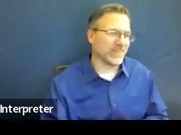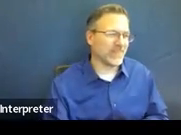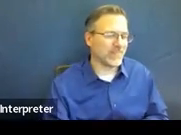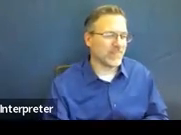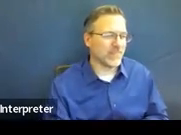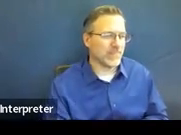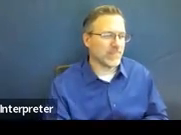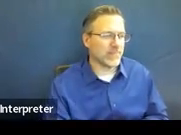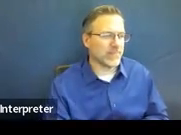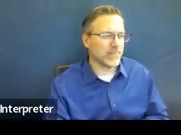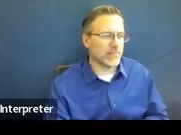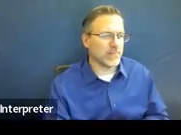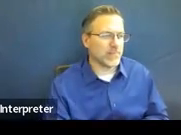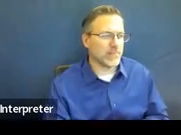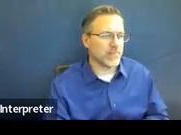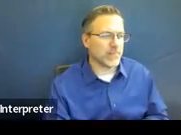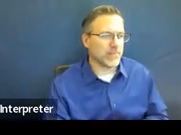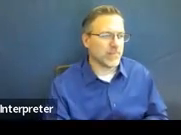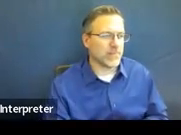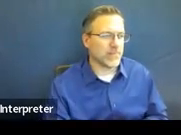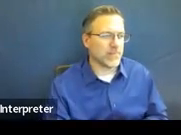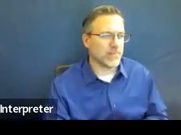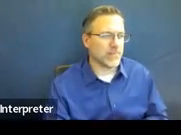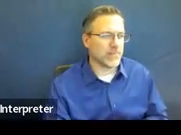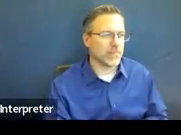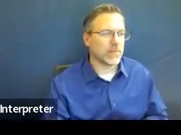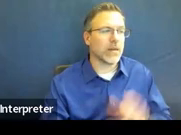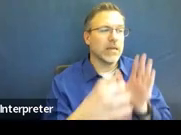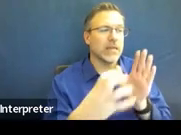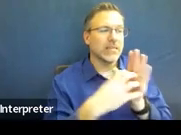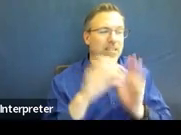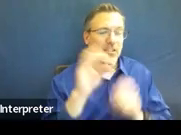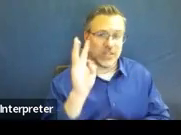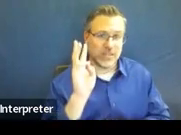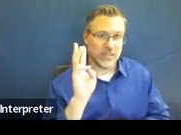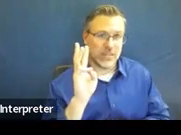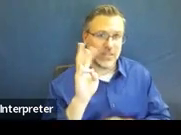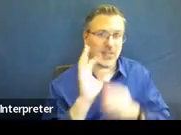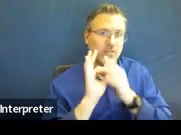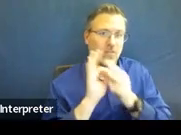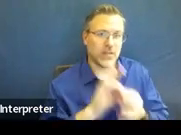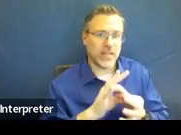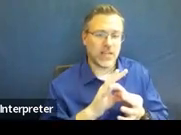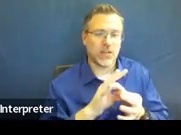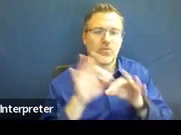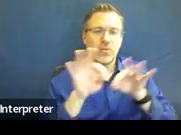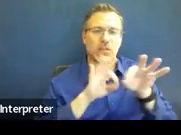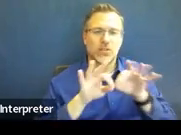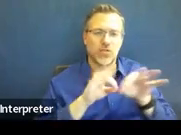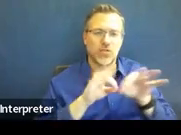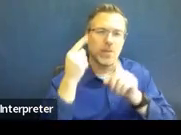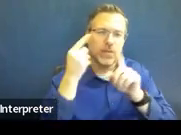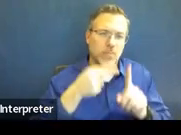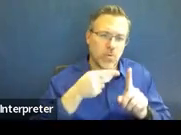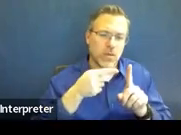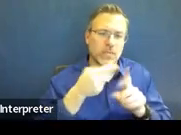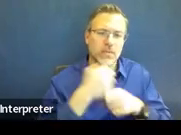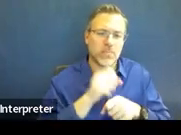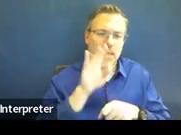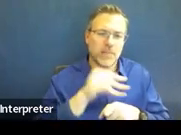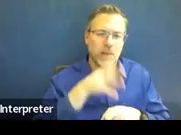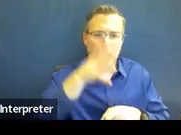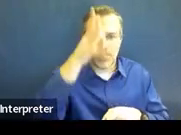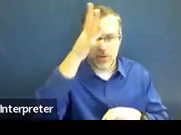Okay, section six is around describing the points made by the parents, including the parents' description of their